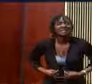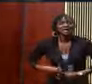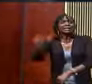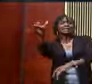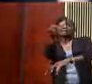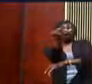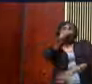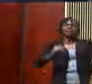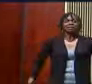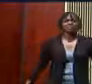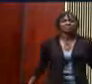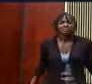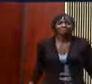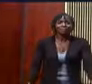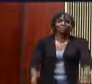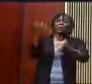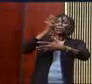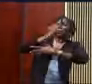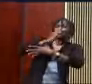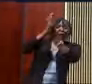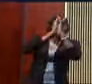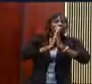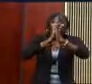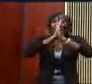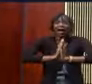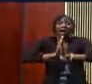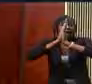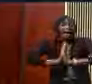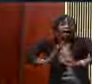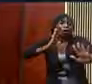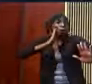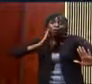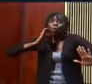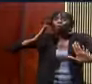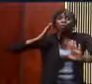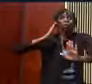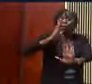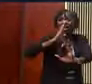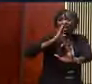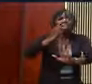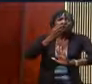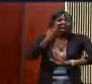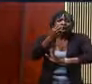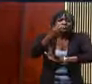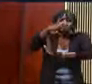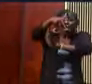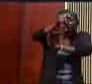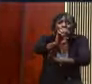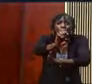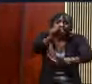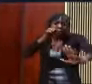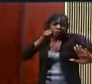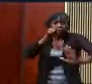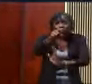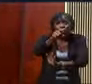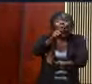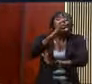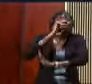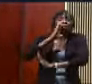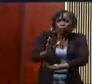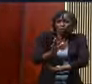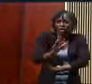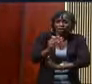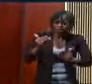Yeah! Prayer! Prayer will hope you. So